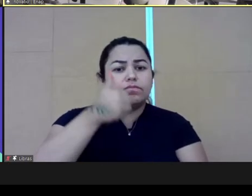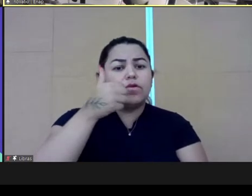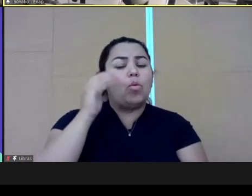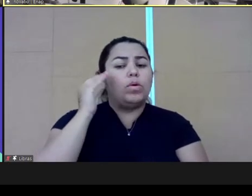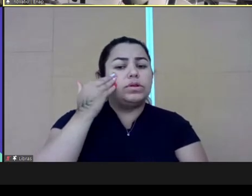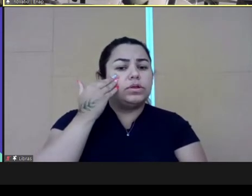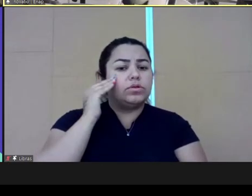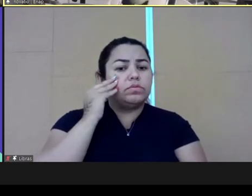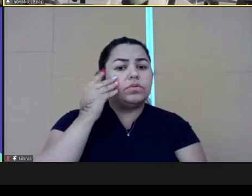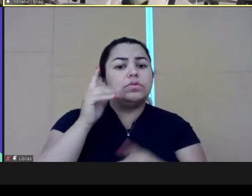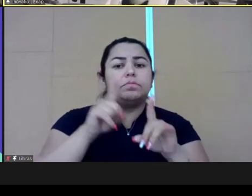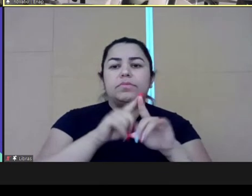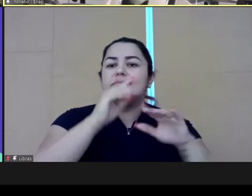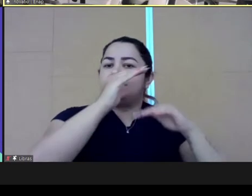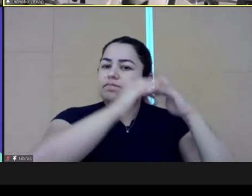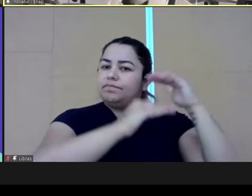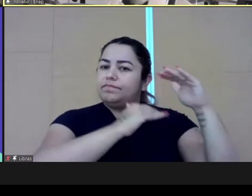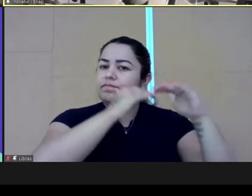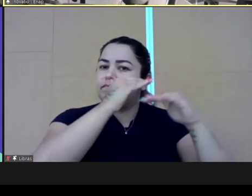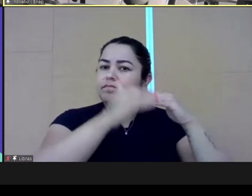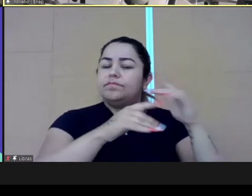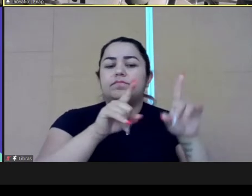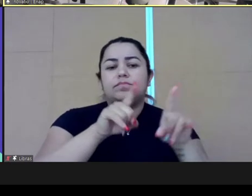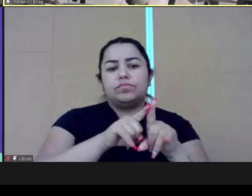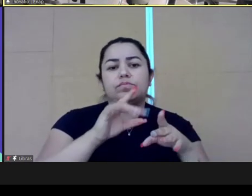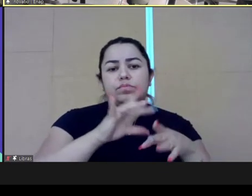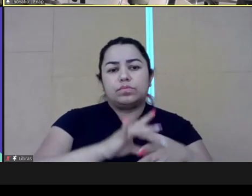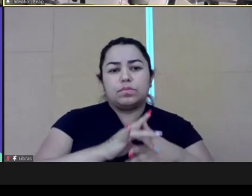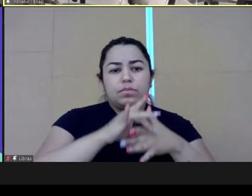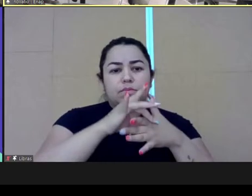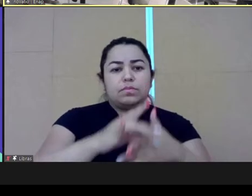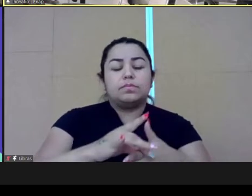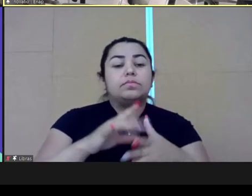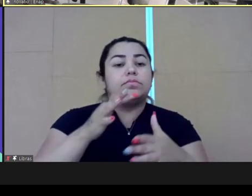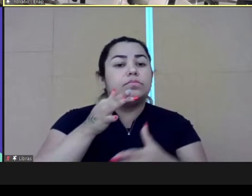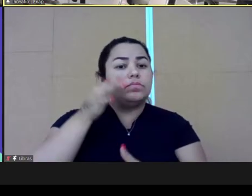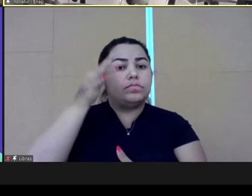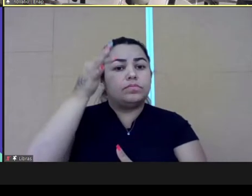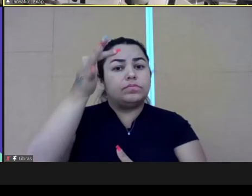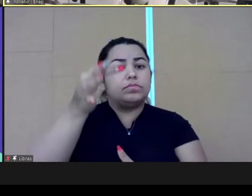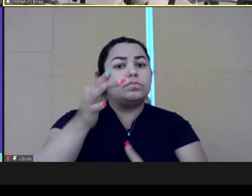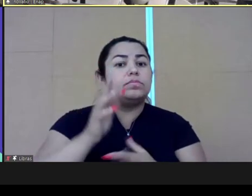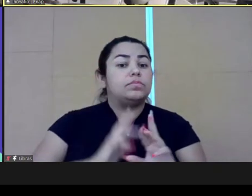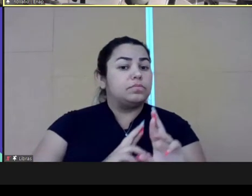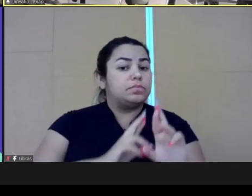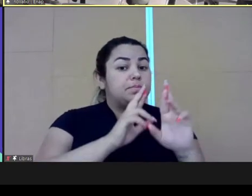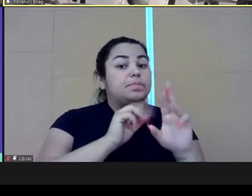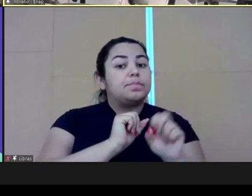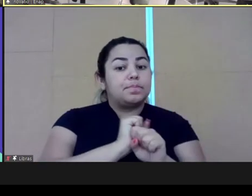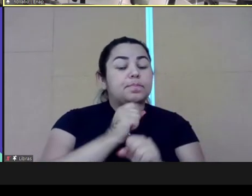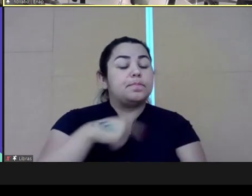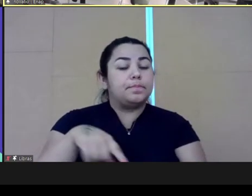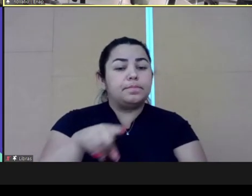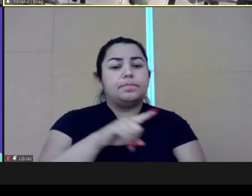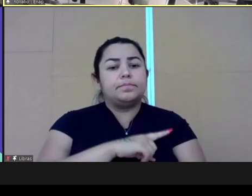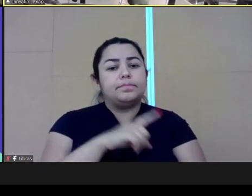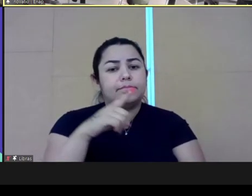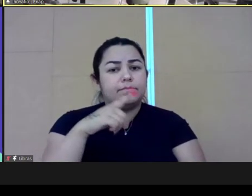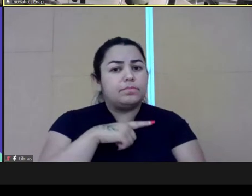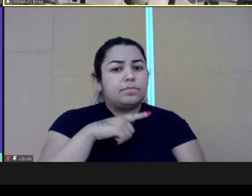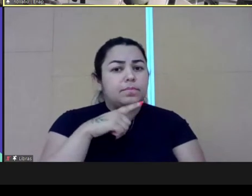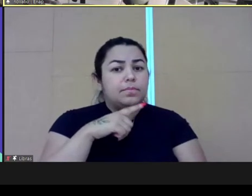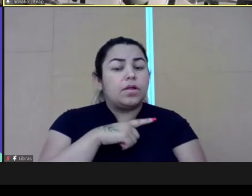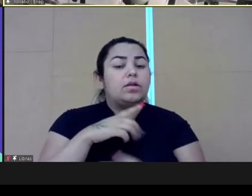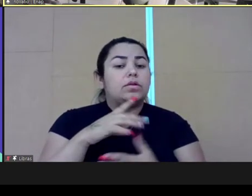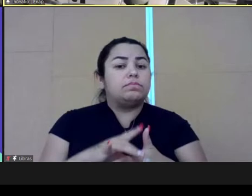better notion or a better understanding of this leadership development for the future that we expect. When we